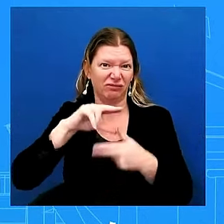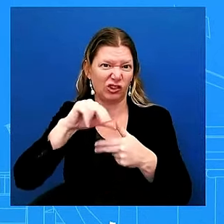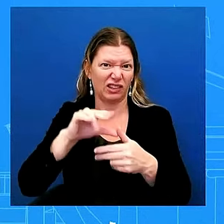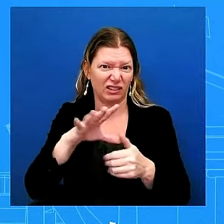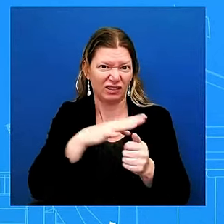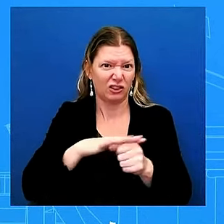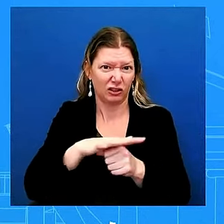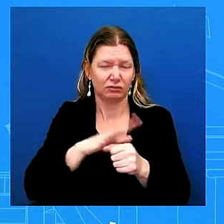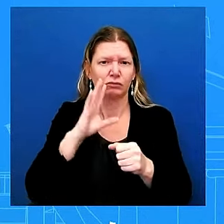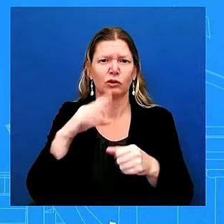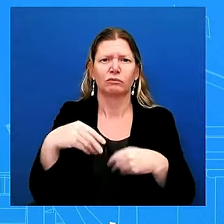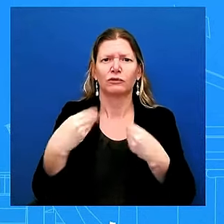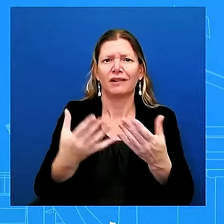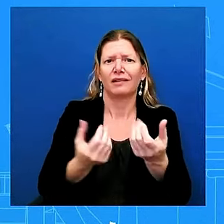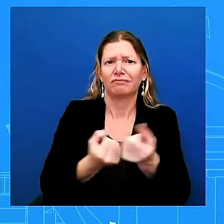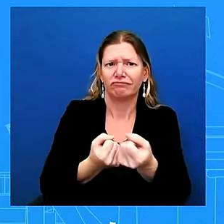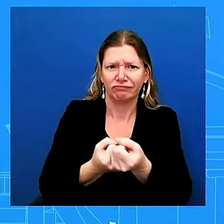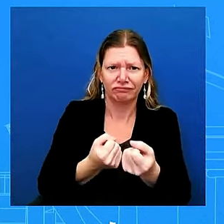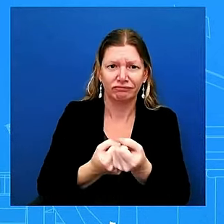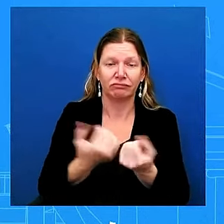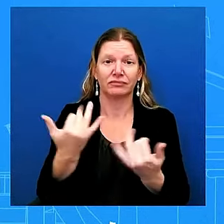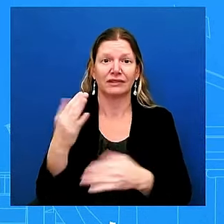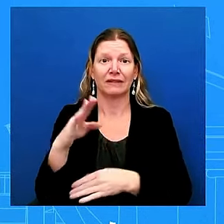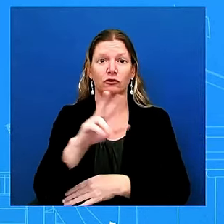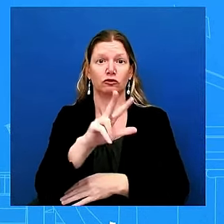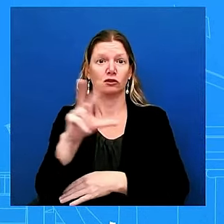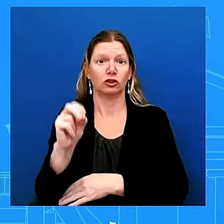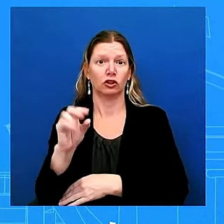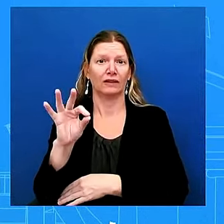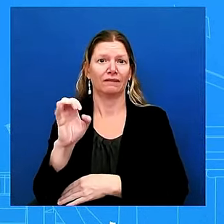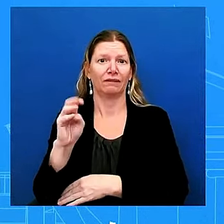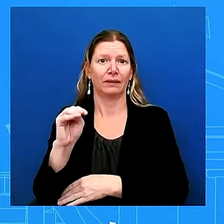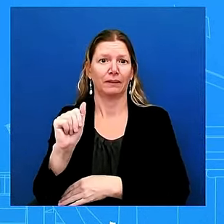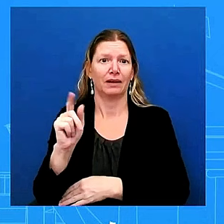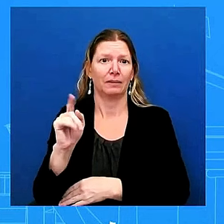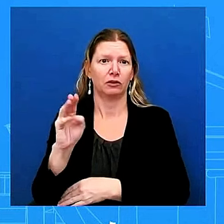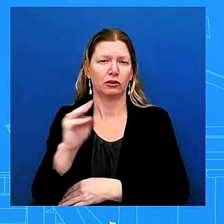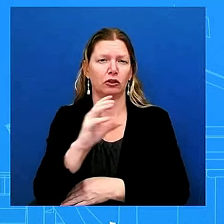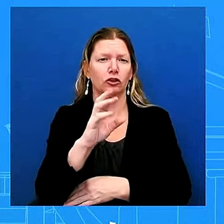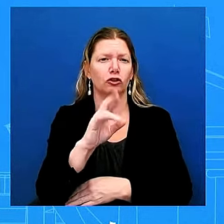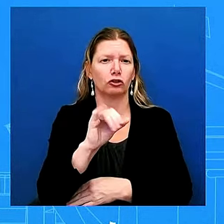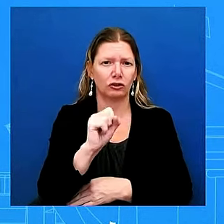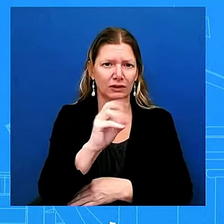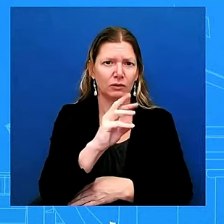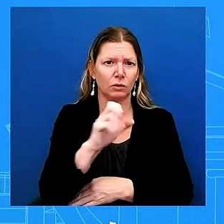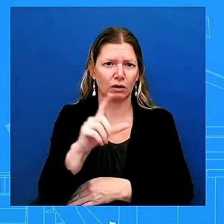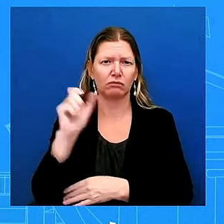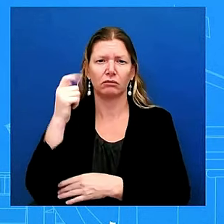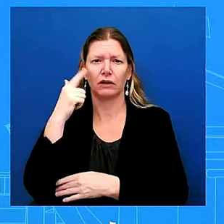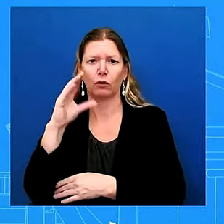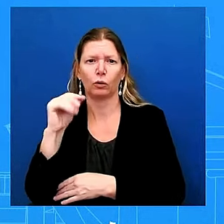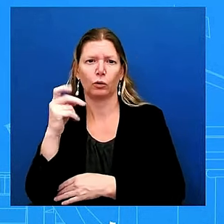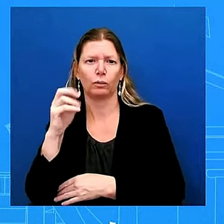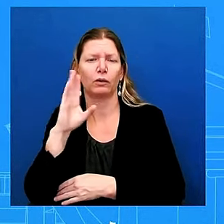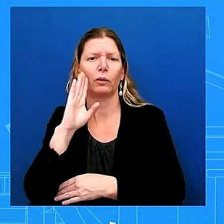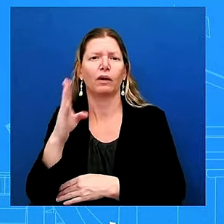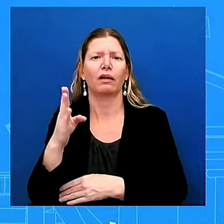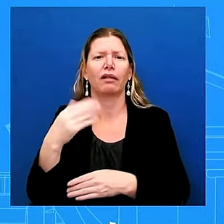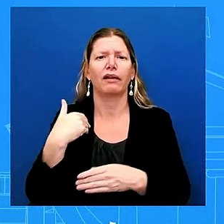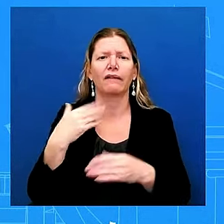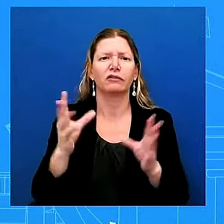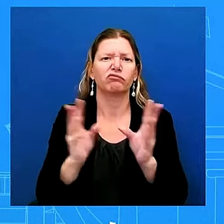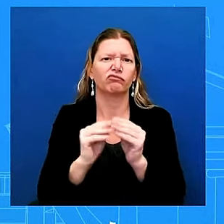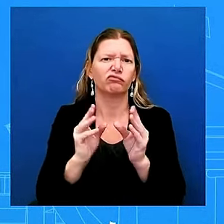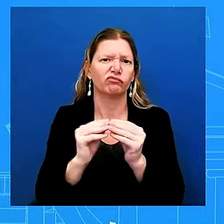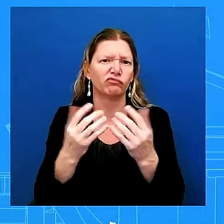operational updates out of north carolina in the 4 pm hour criswell and governor cooper will brief president biden